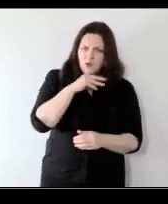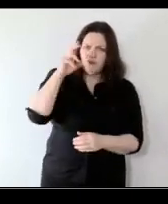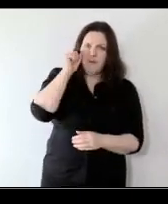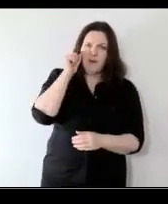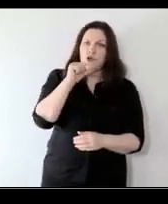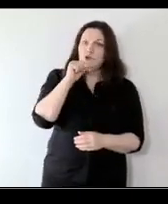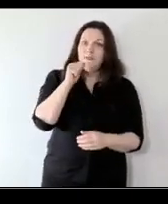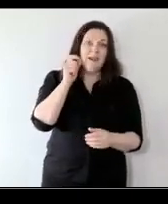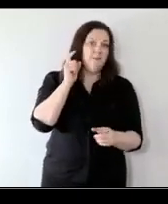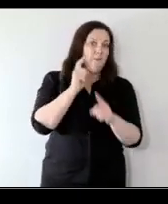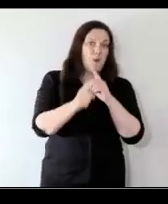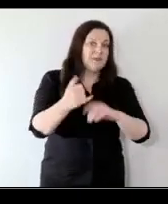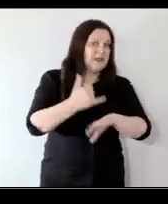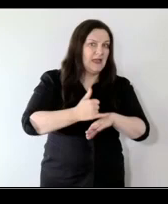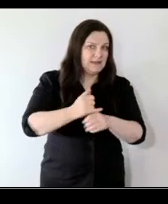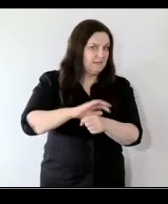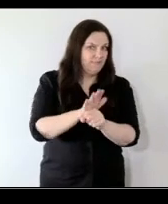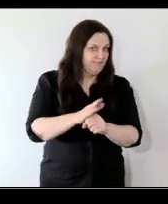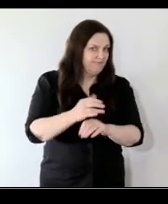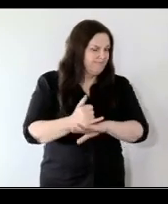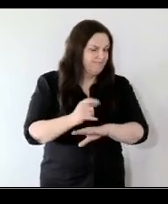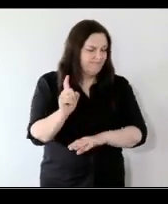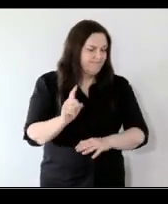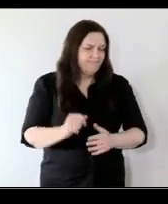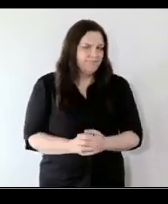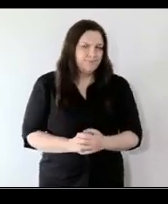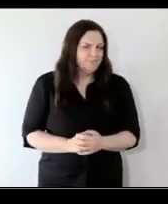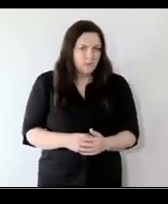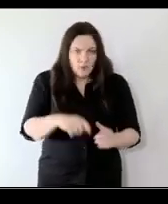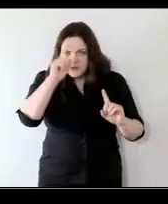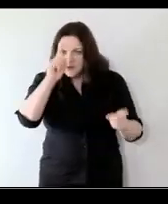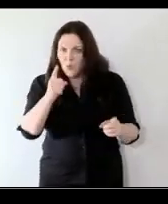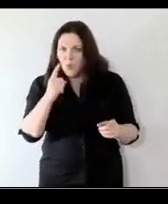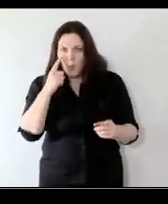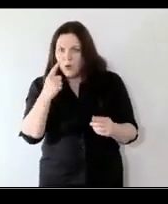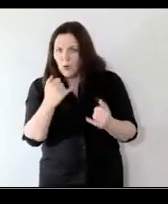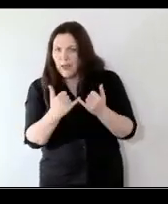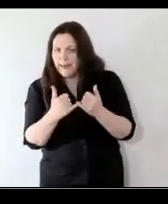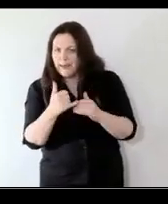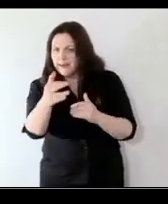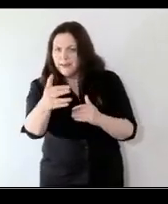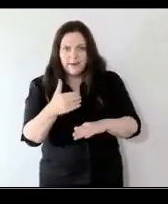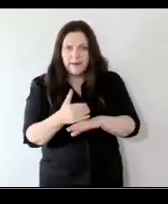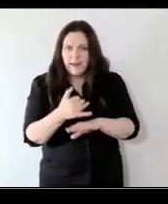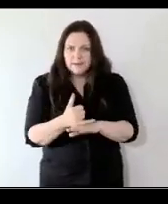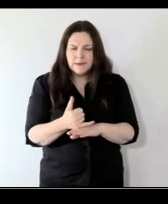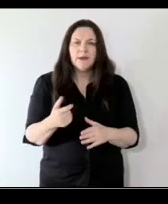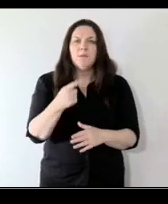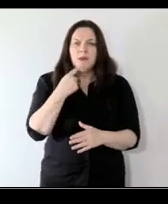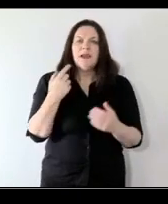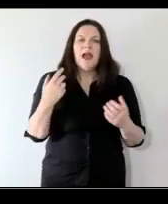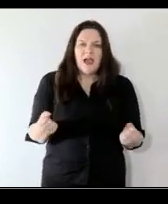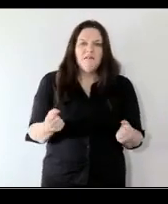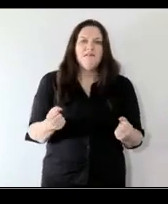that we're not in a post pandemic world yet and we don't quite know what that will look like but we have had